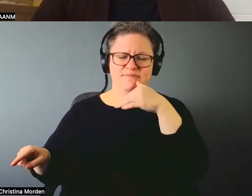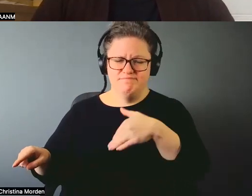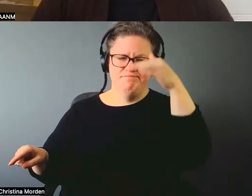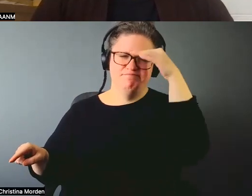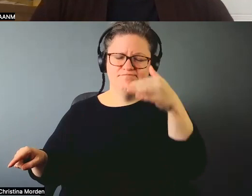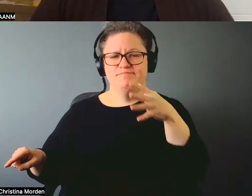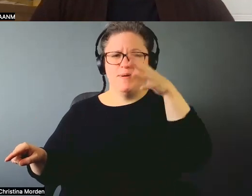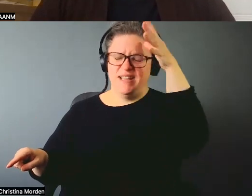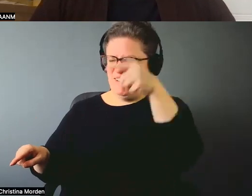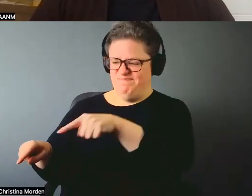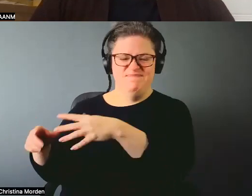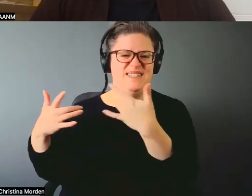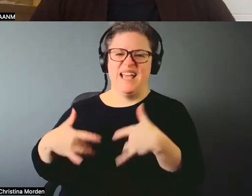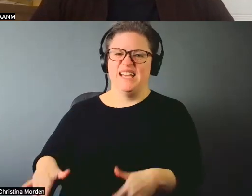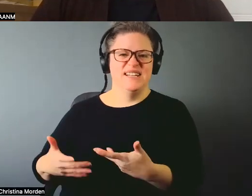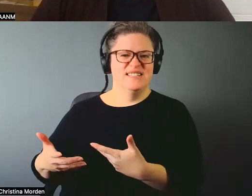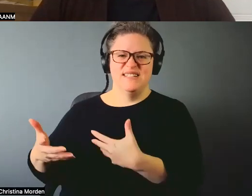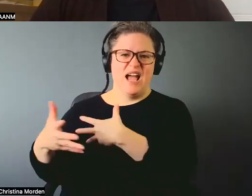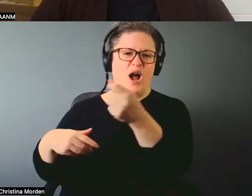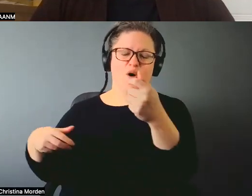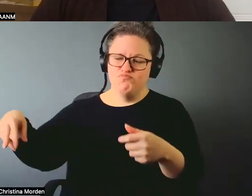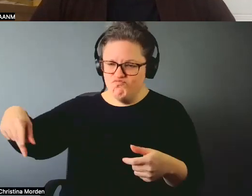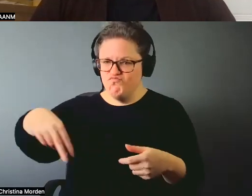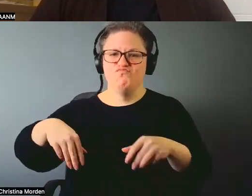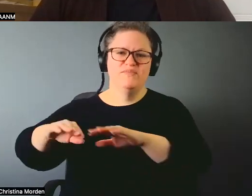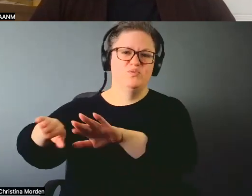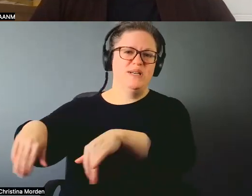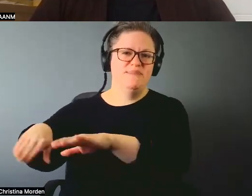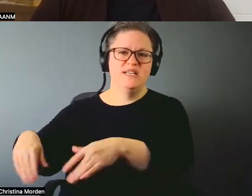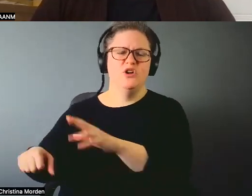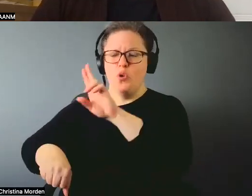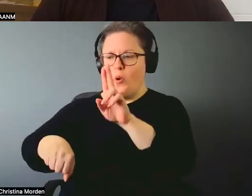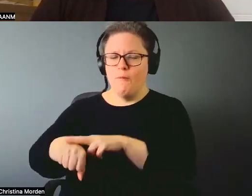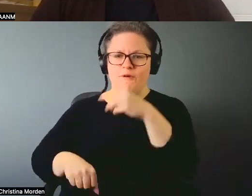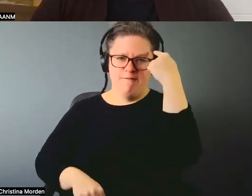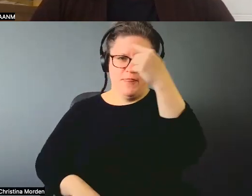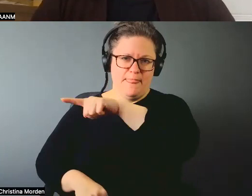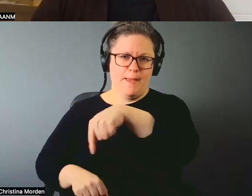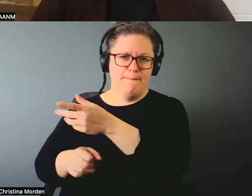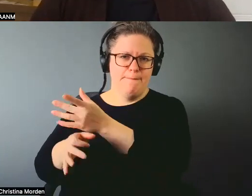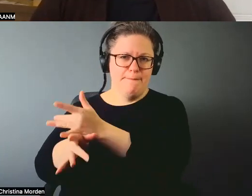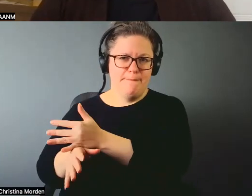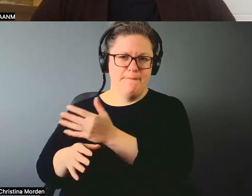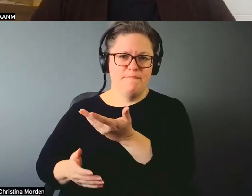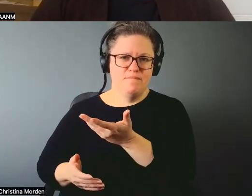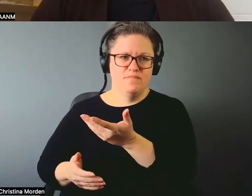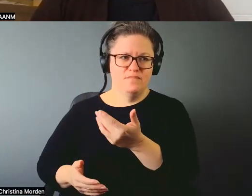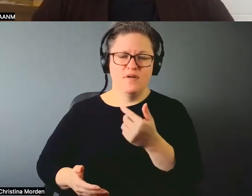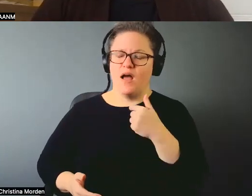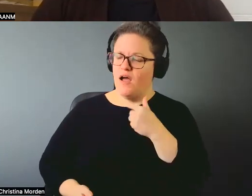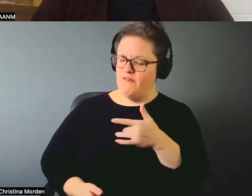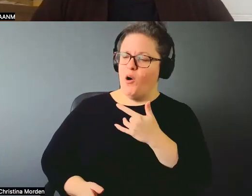all the children naked out on the stone, swimming, like just so normalized. Right. And that was me.